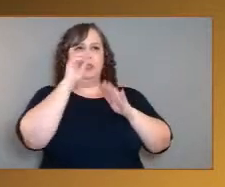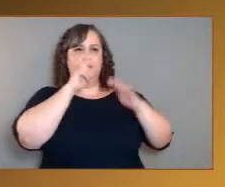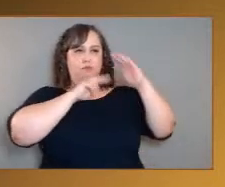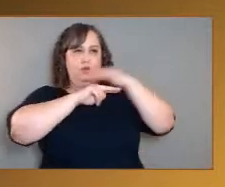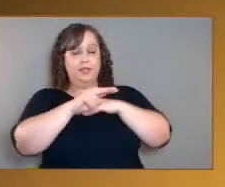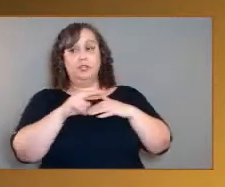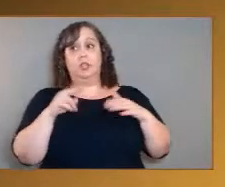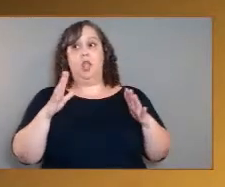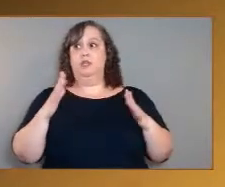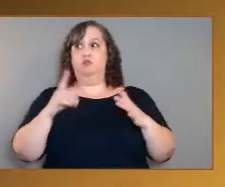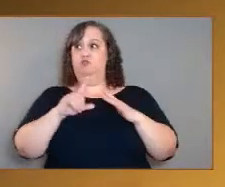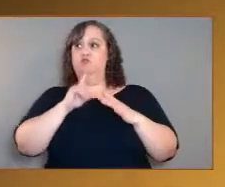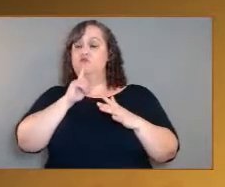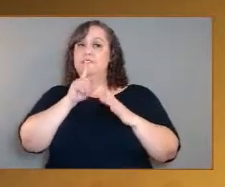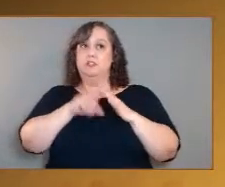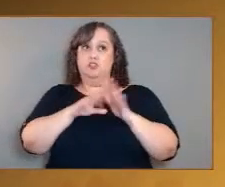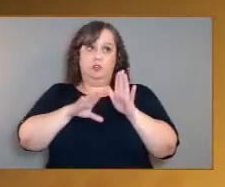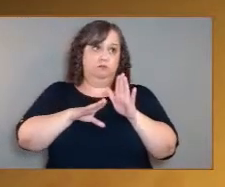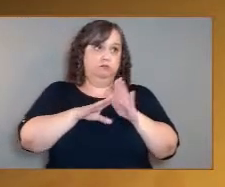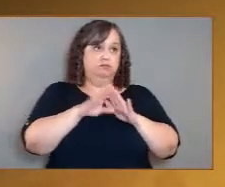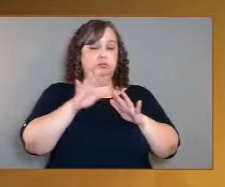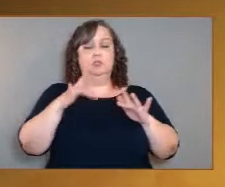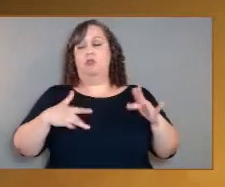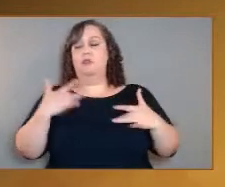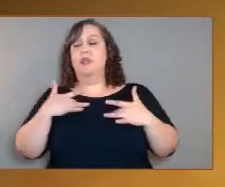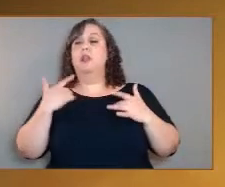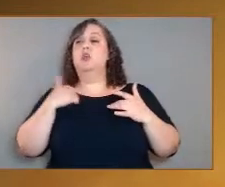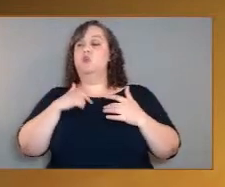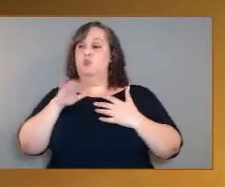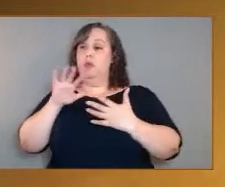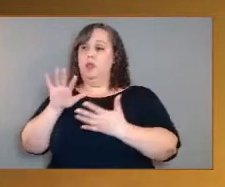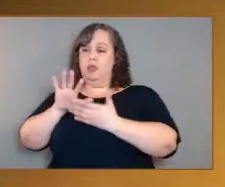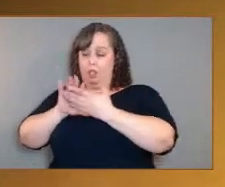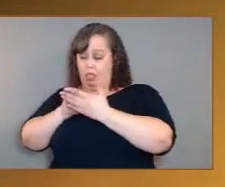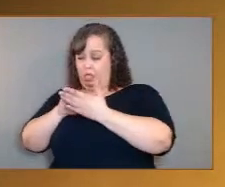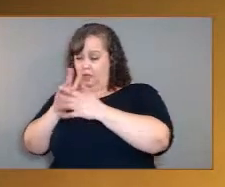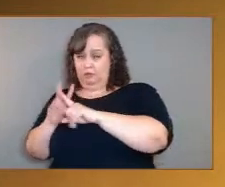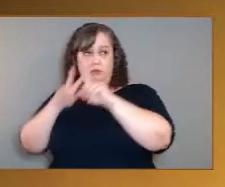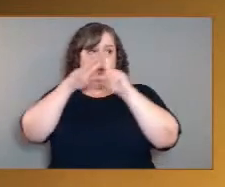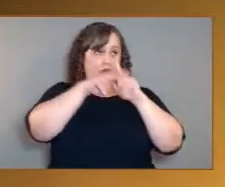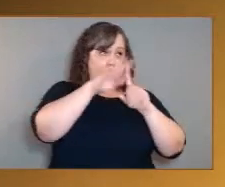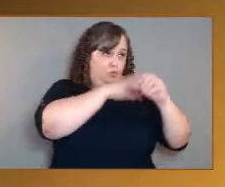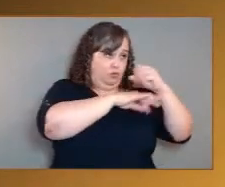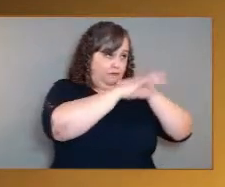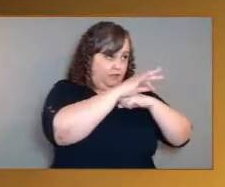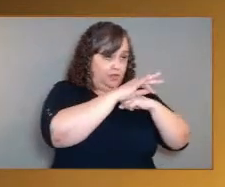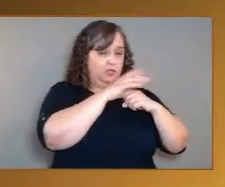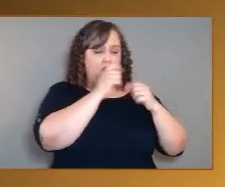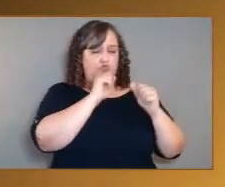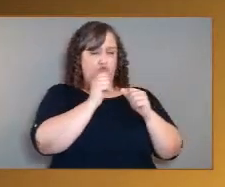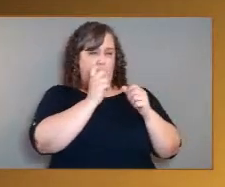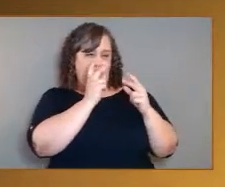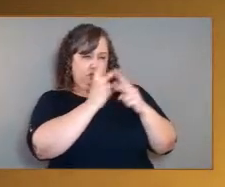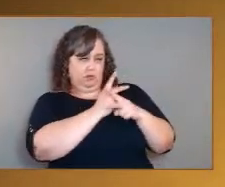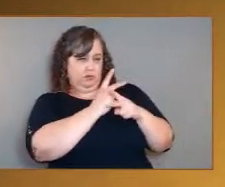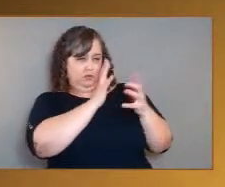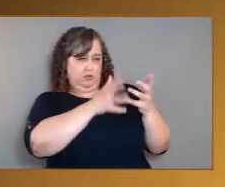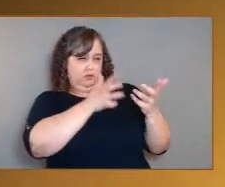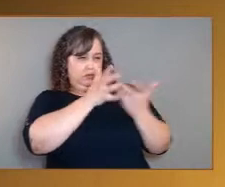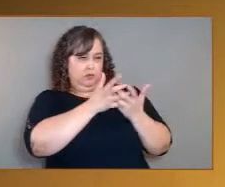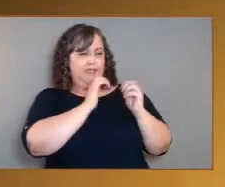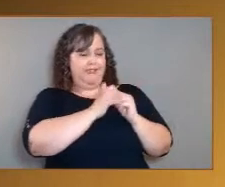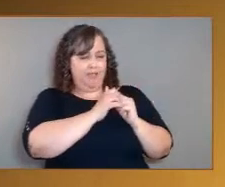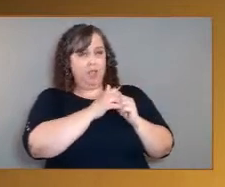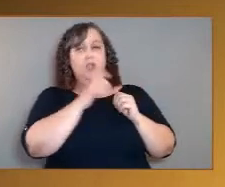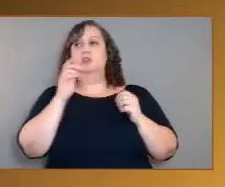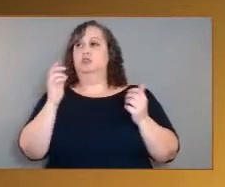exciting. And we apply that to worlds like Venus and try to backcast. And so by making the kind of measurements that both Da Vinci Plus and Veritas will be